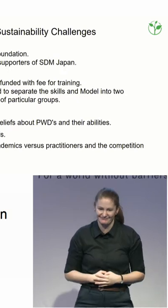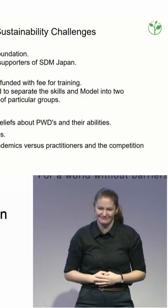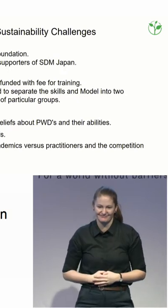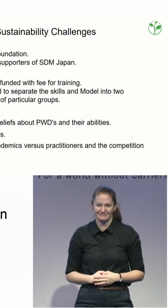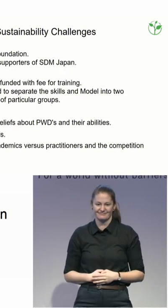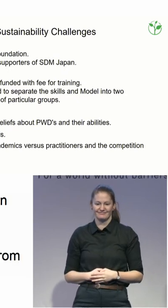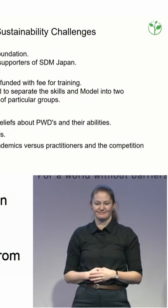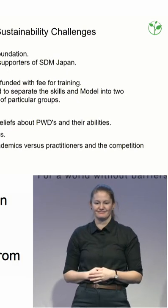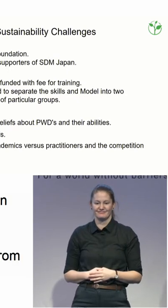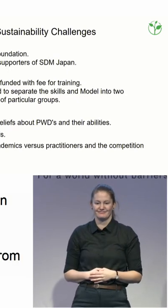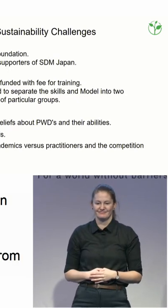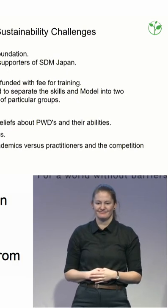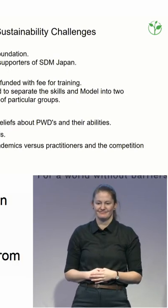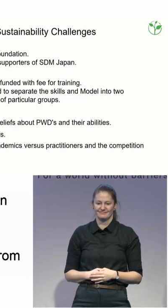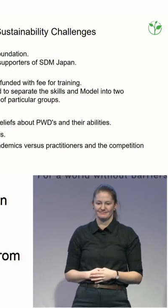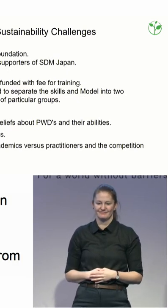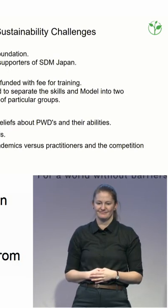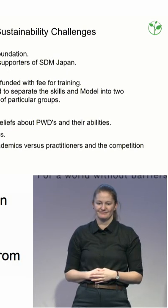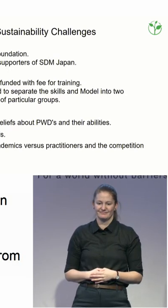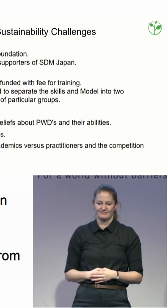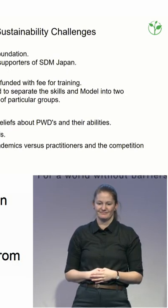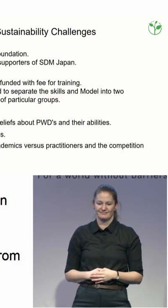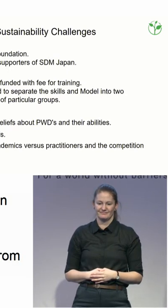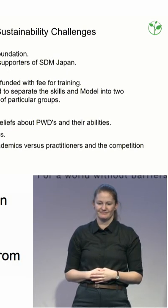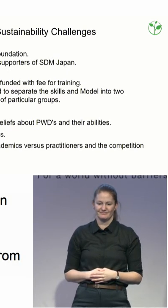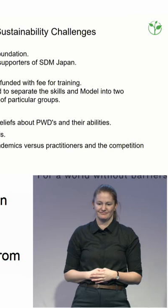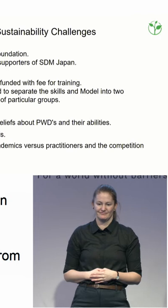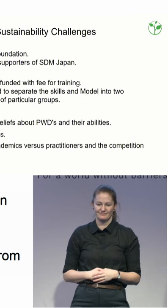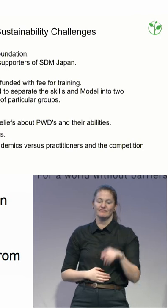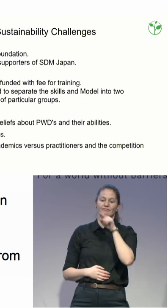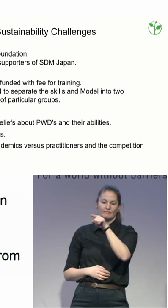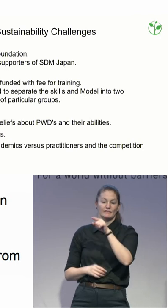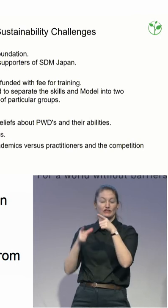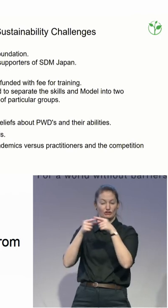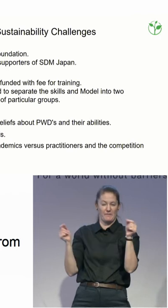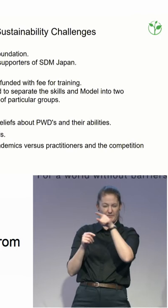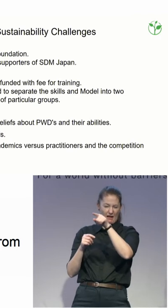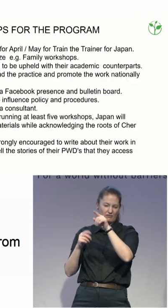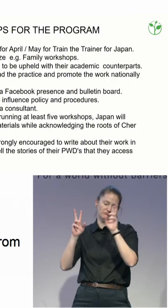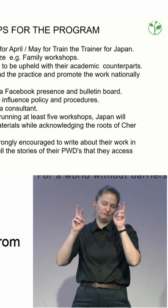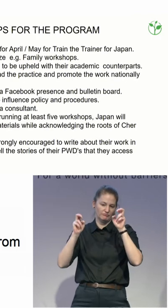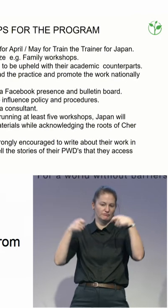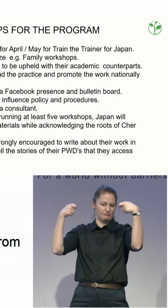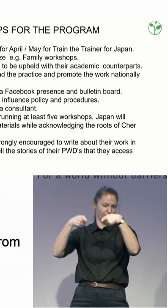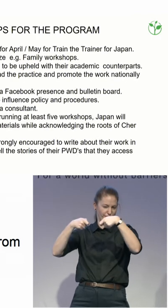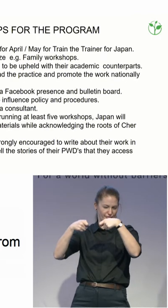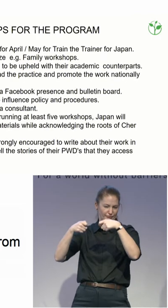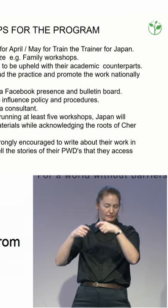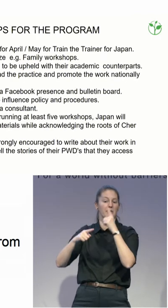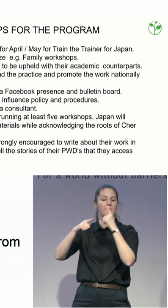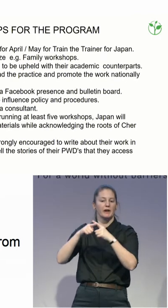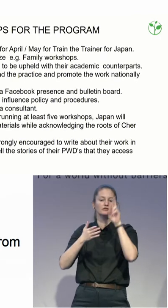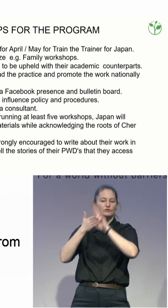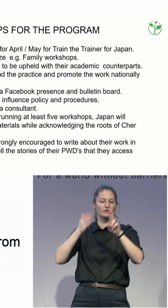But from now on what we're thinking is that Japan needs to take over their own work. And I guess what